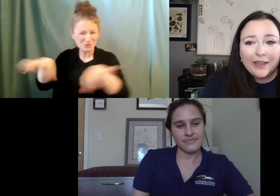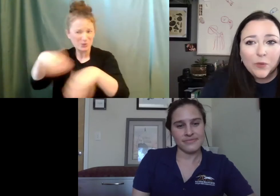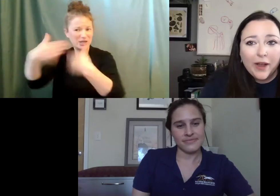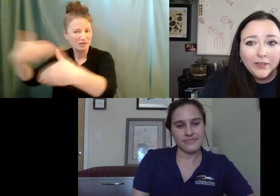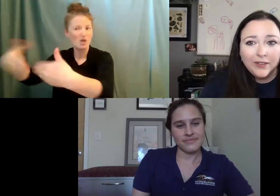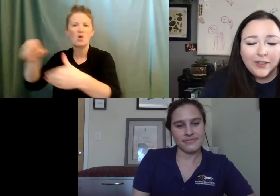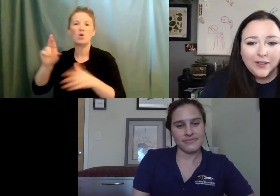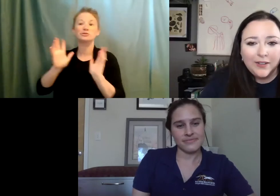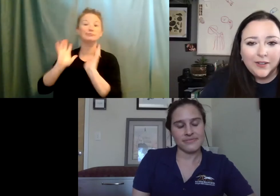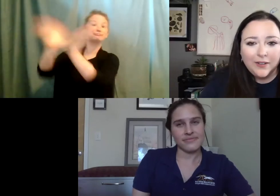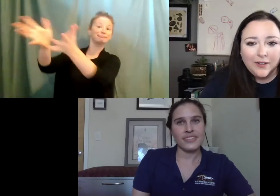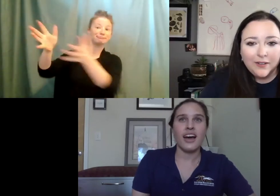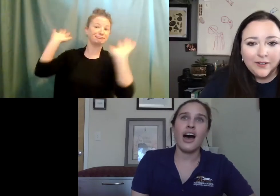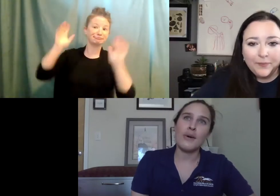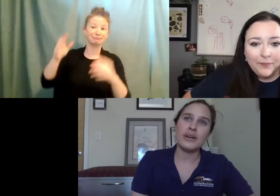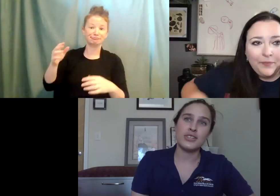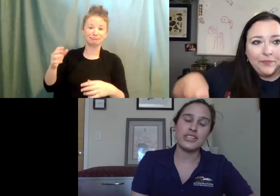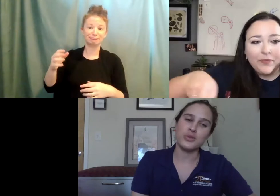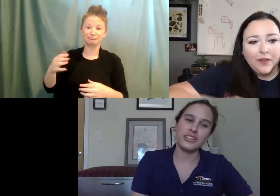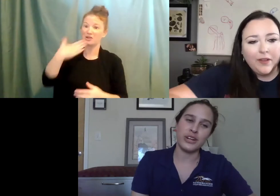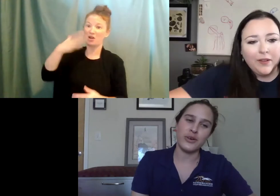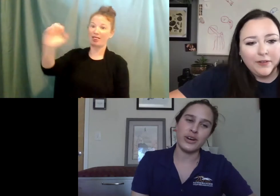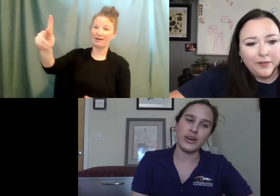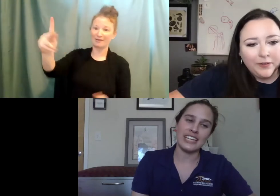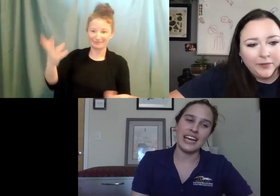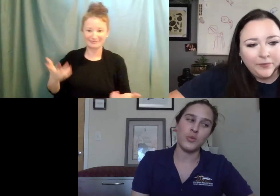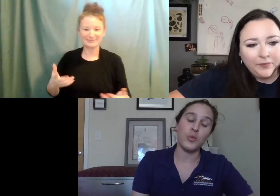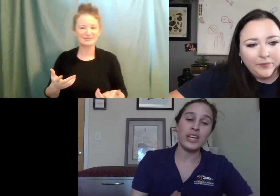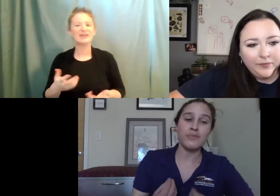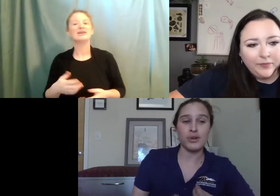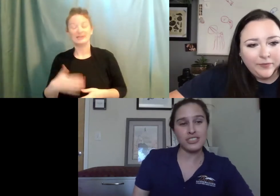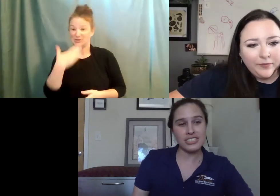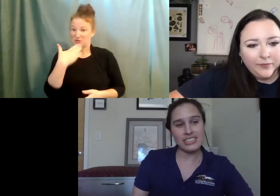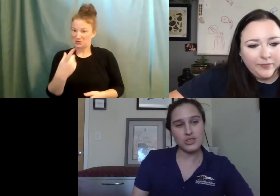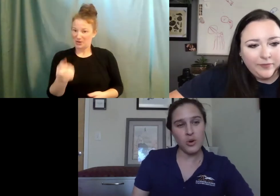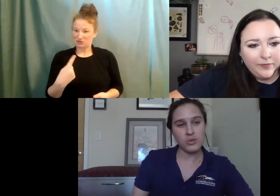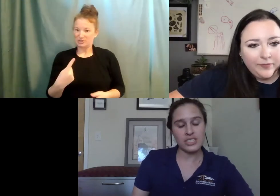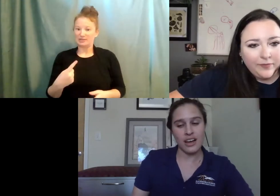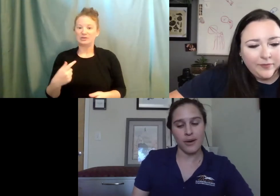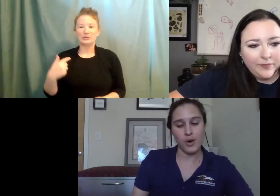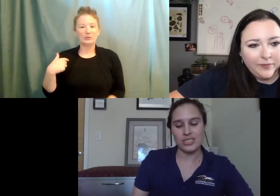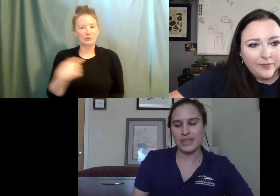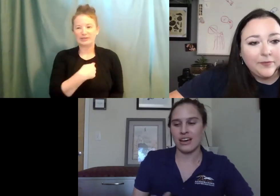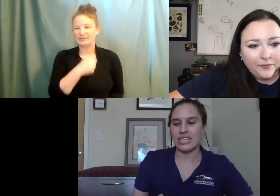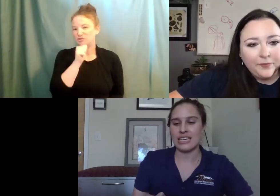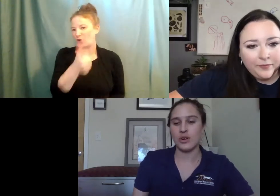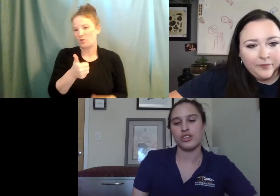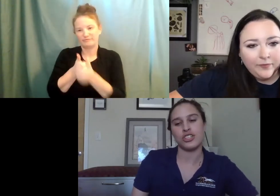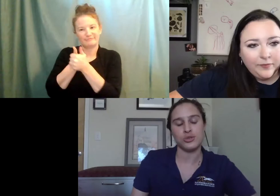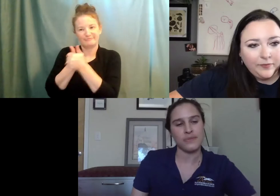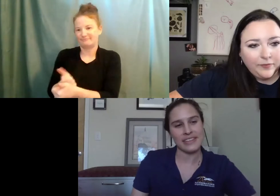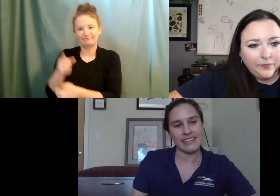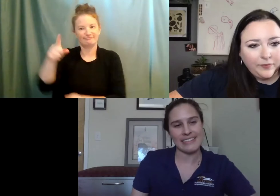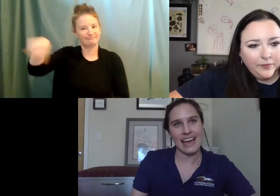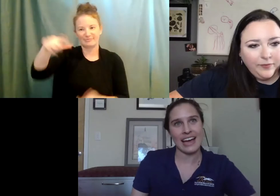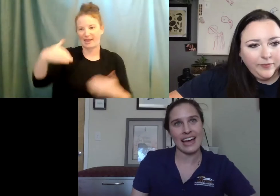out back in the wild? Um, so that's a really great question. And we personally don't, uh, mostly because in order